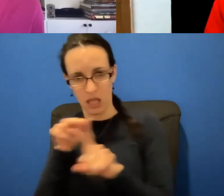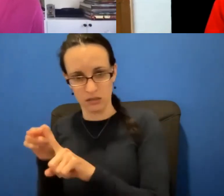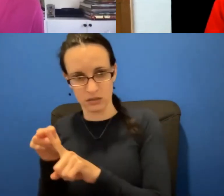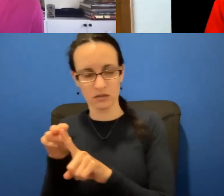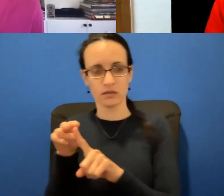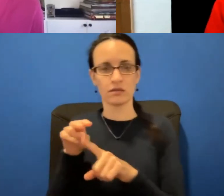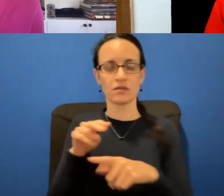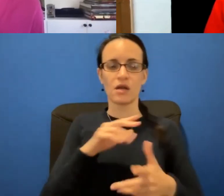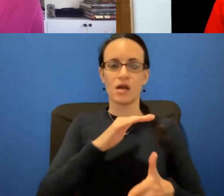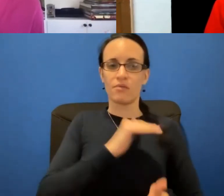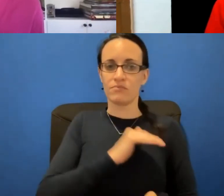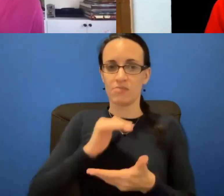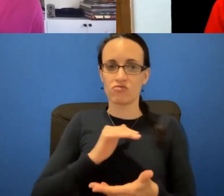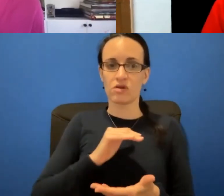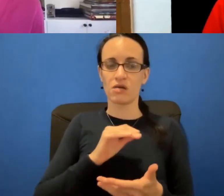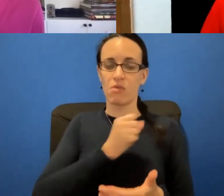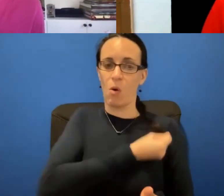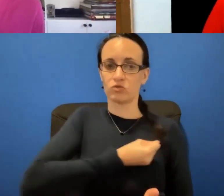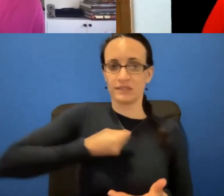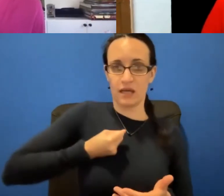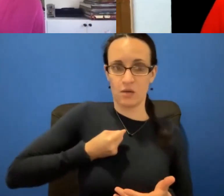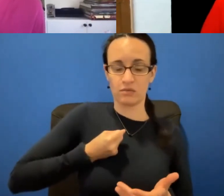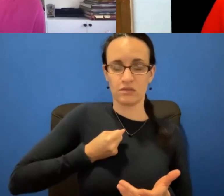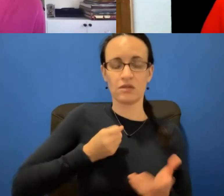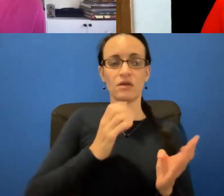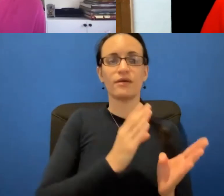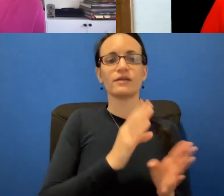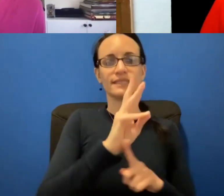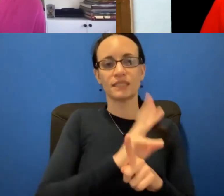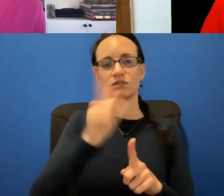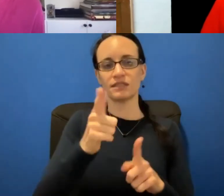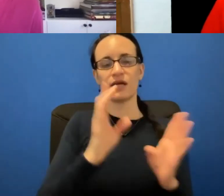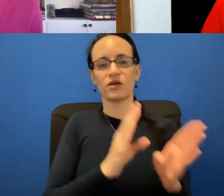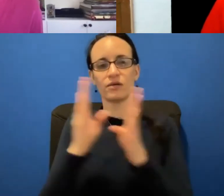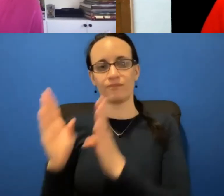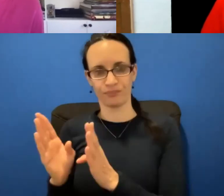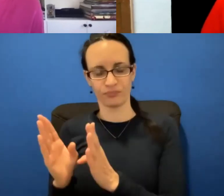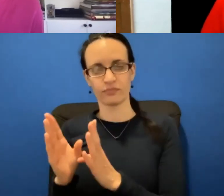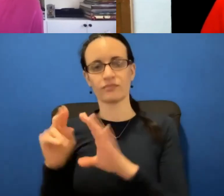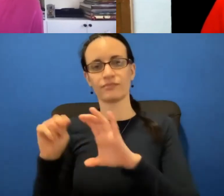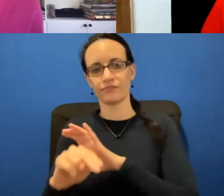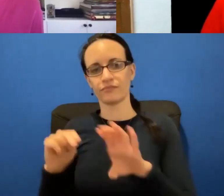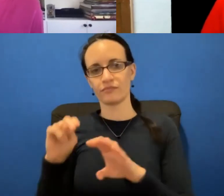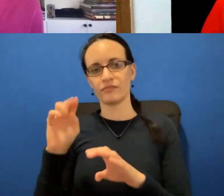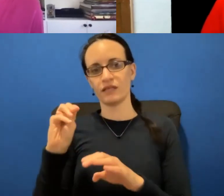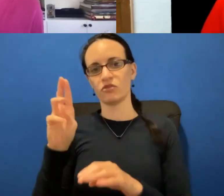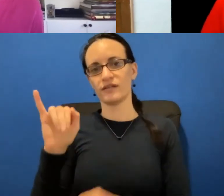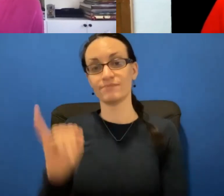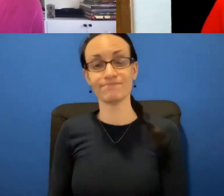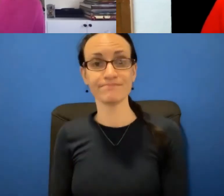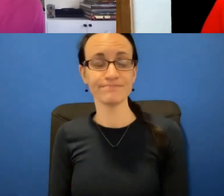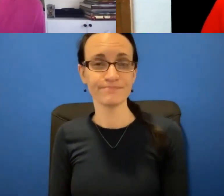ultrasound at one point and an MRI six months later. For the right person, that's the best screening algorithm.